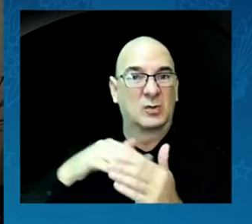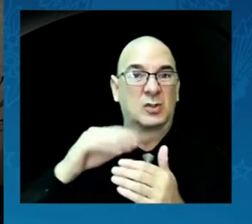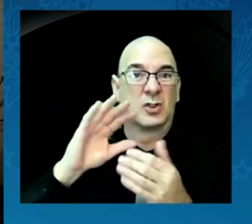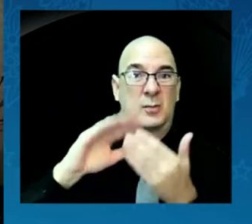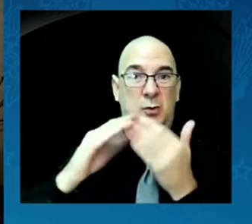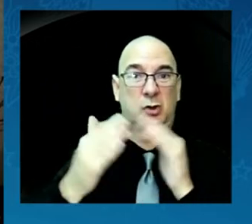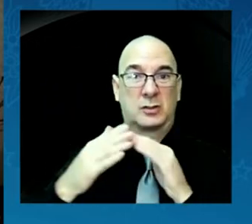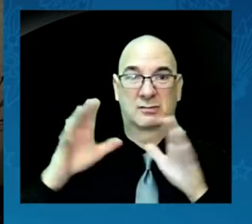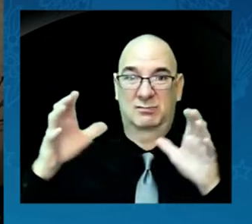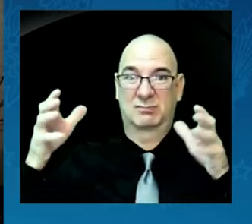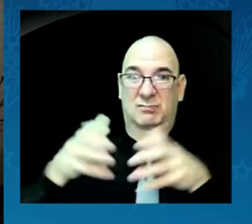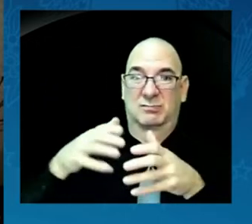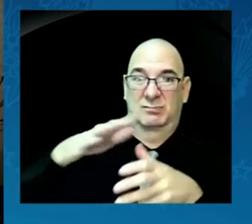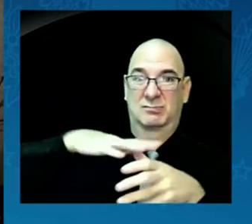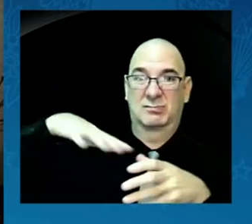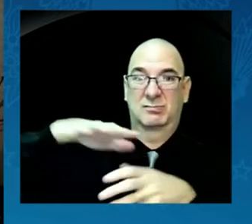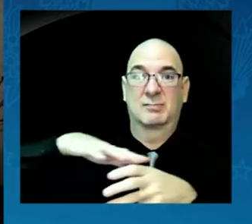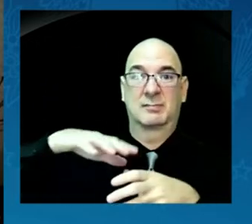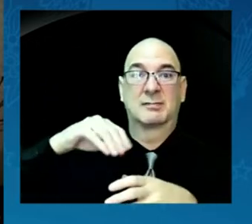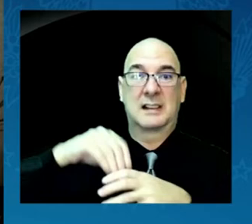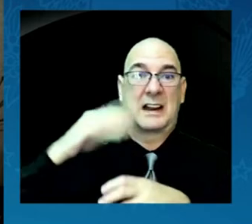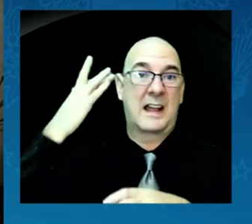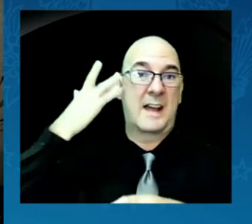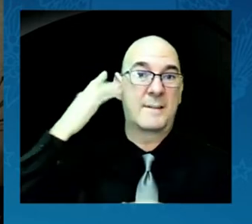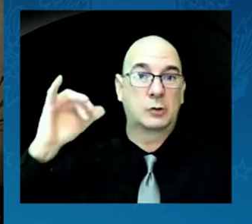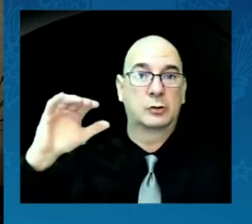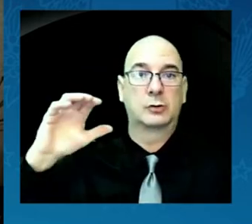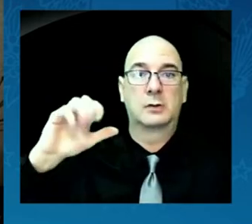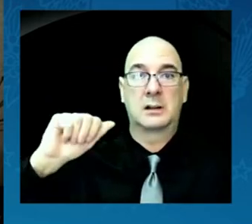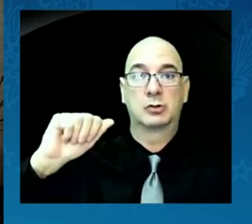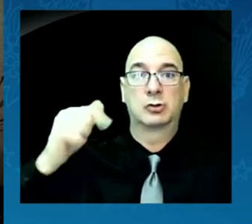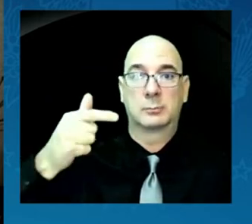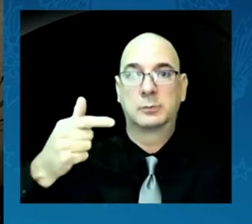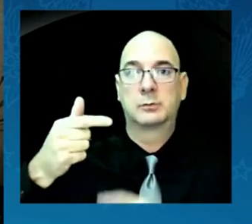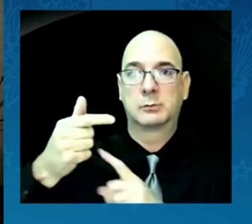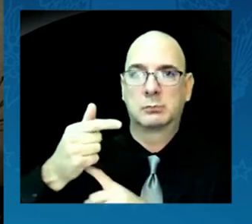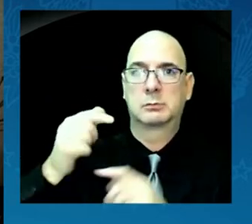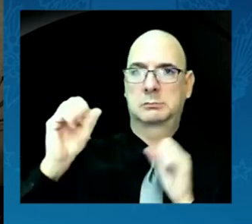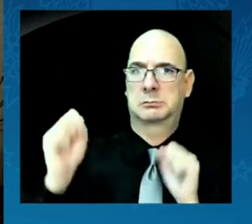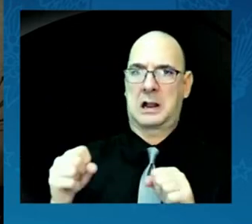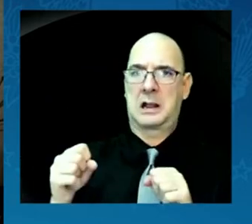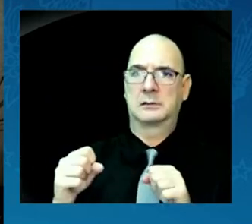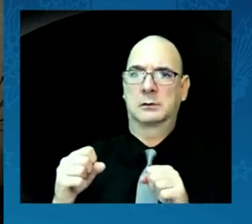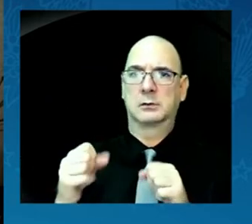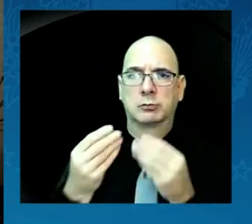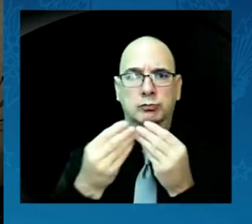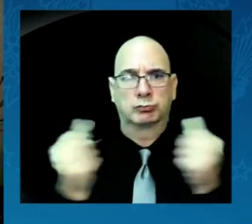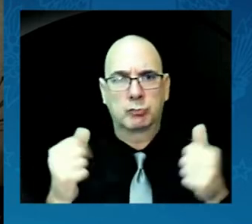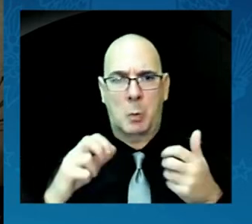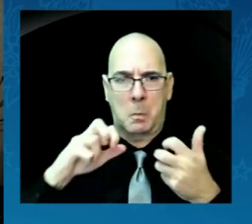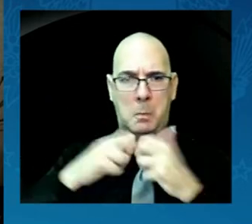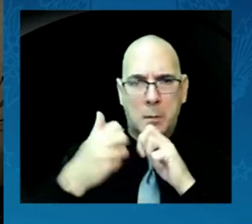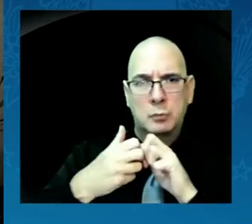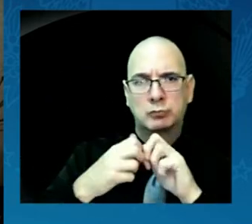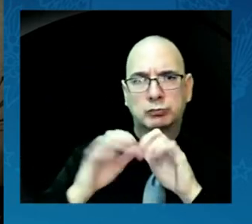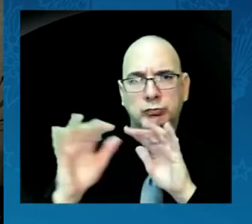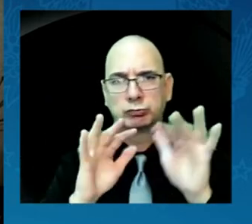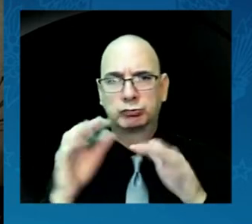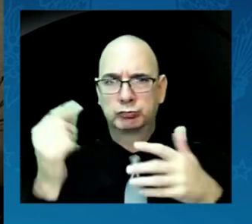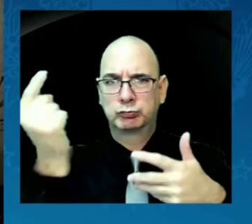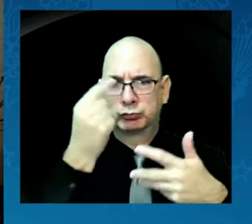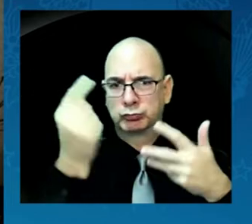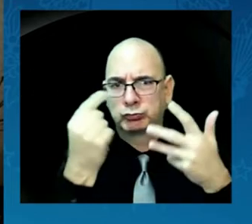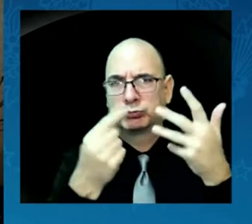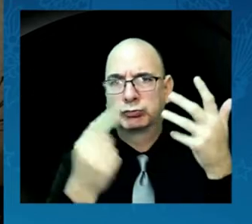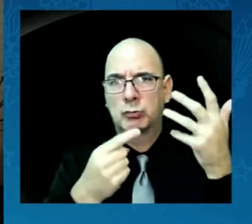Attorney General, she was in a position to do something about it, and she did. Her focus on Native children laid the groundwork to